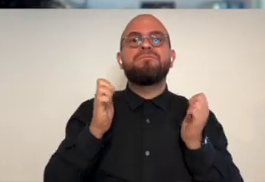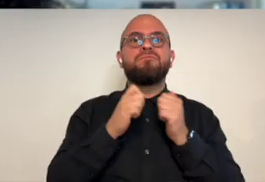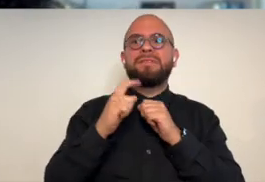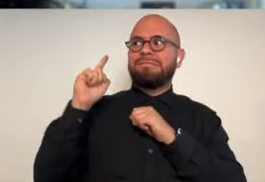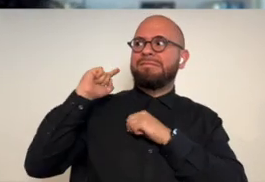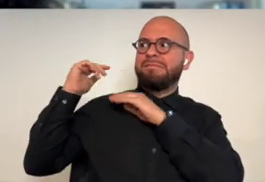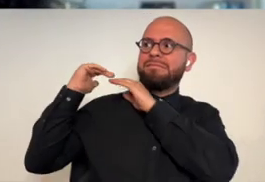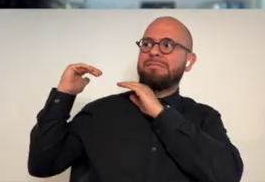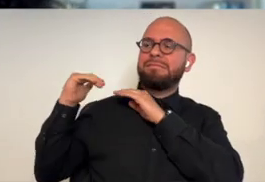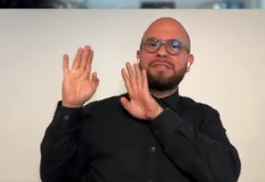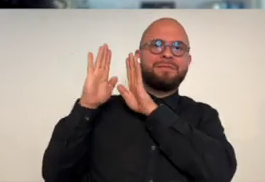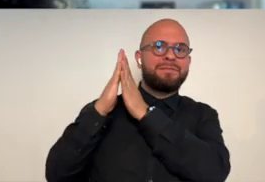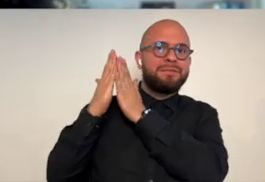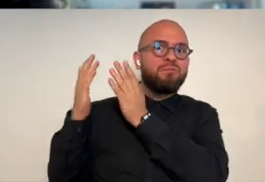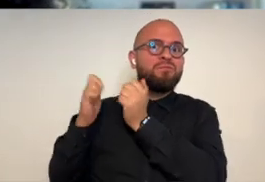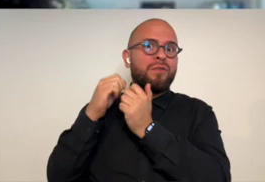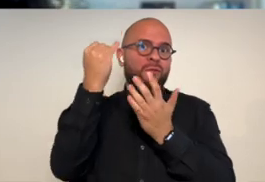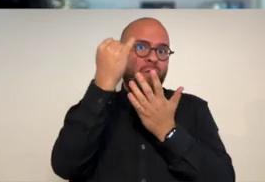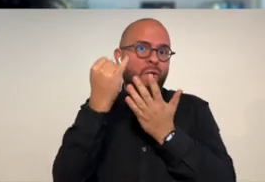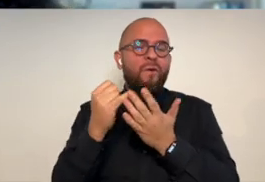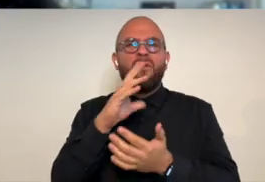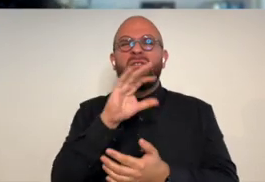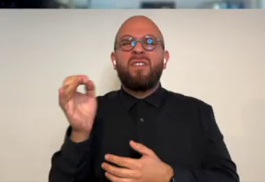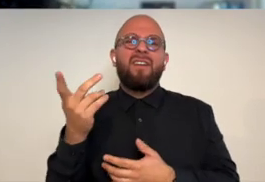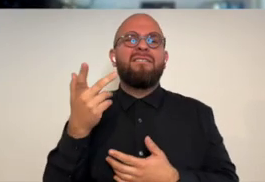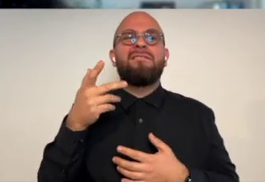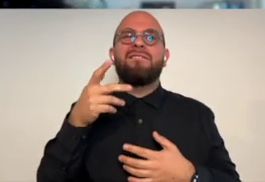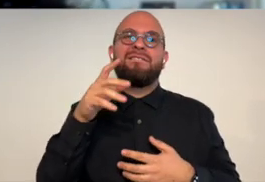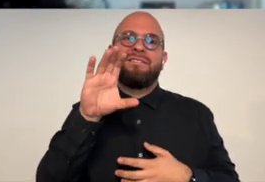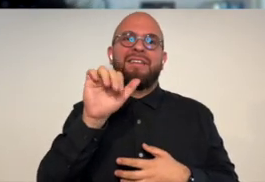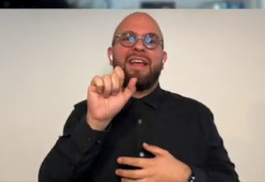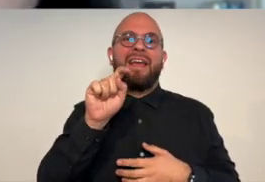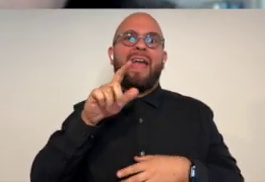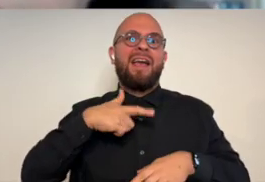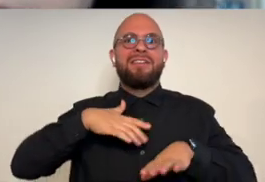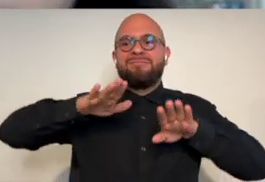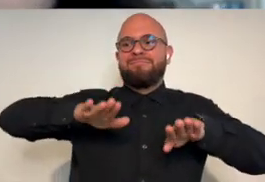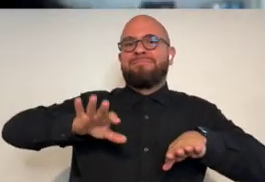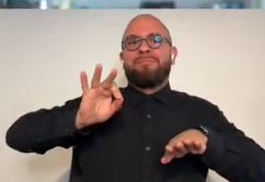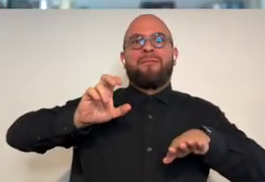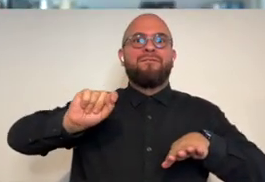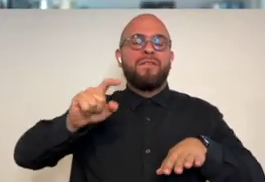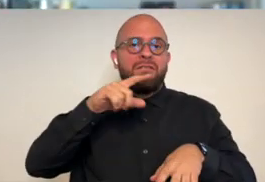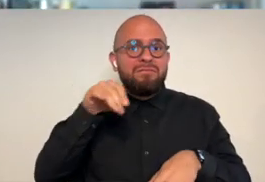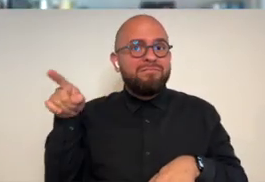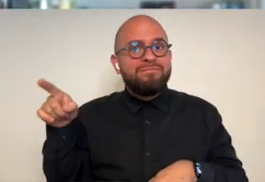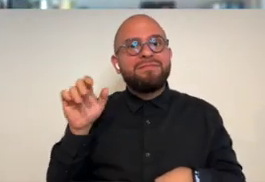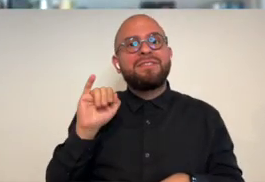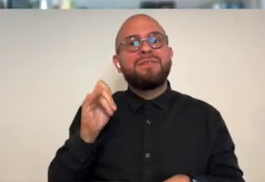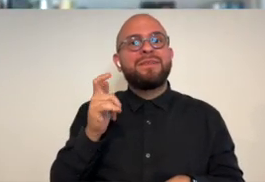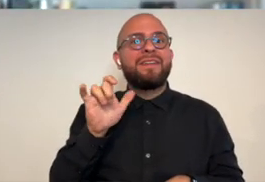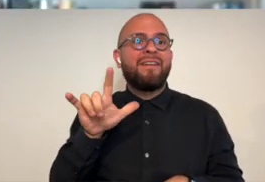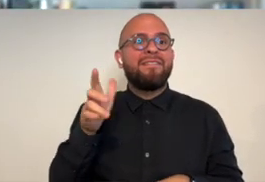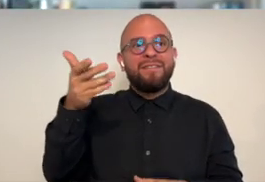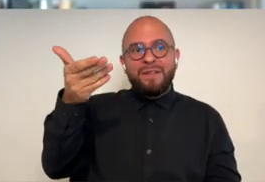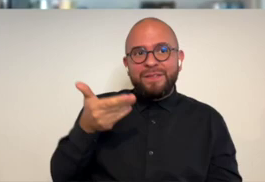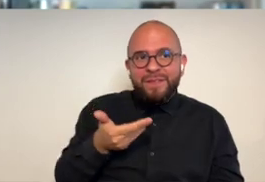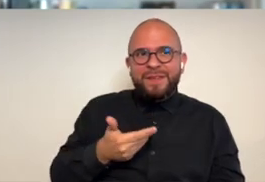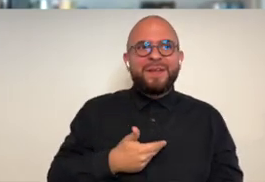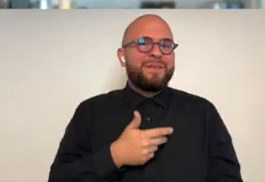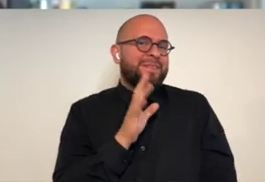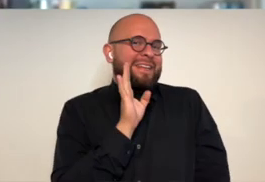caucasian woman with brown hair sitting in front of a full bookshelf with some art and plaster cast on my foot